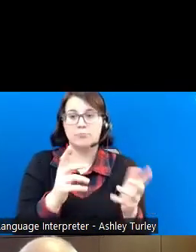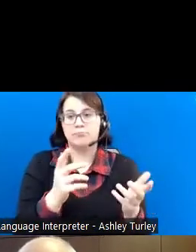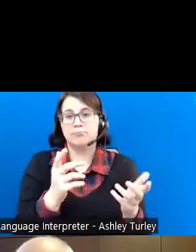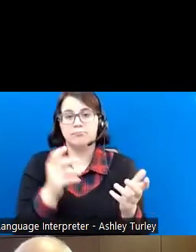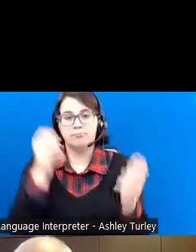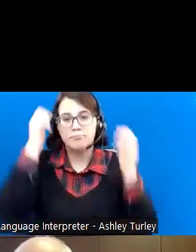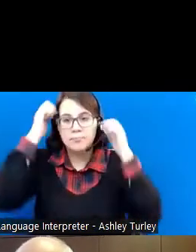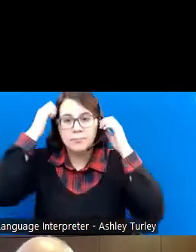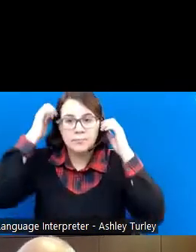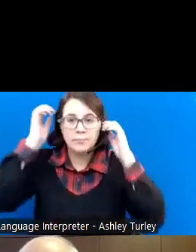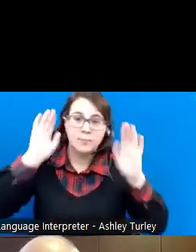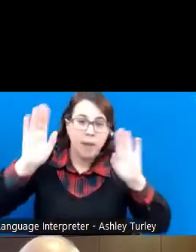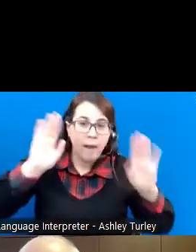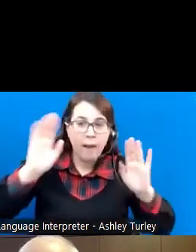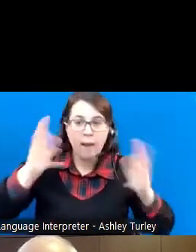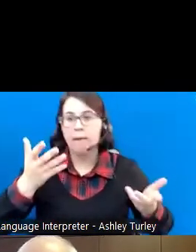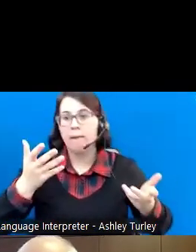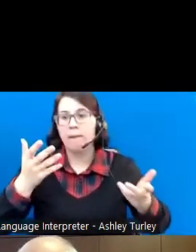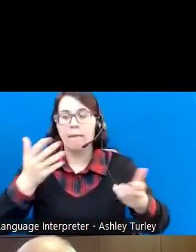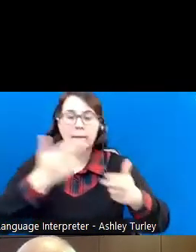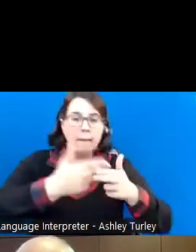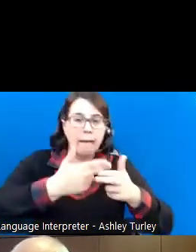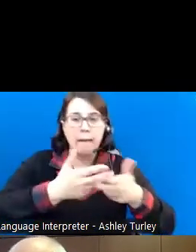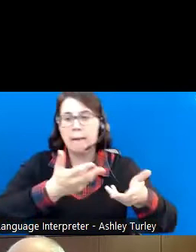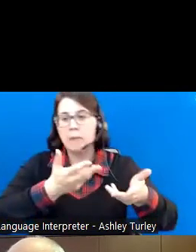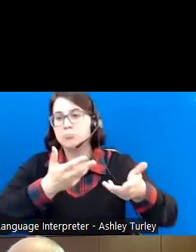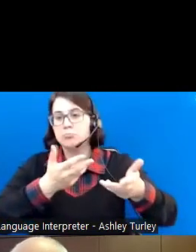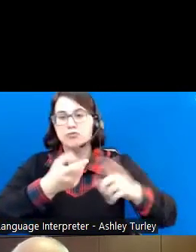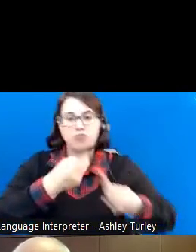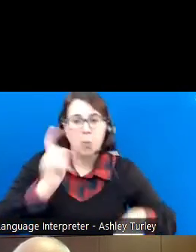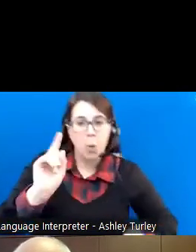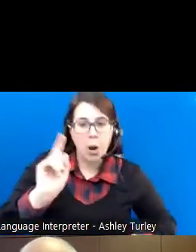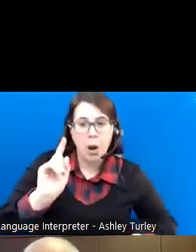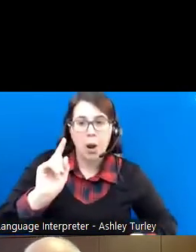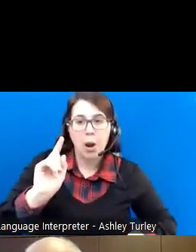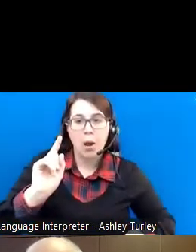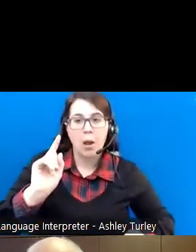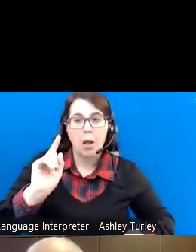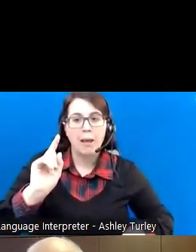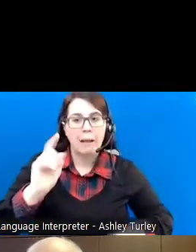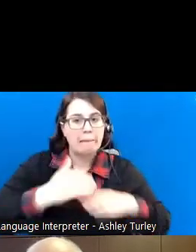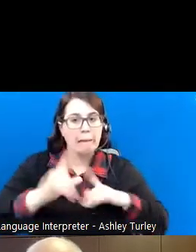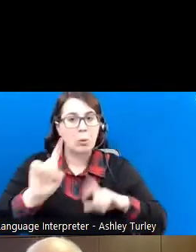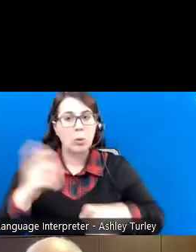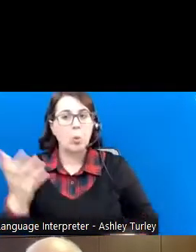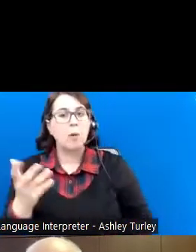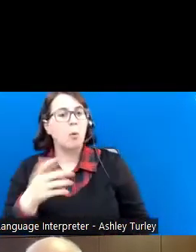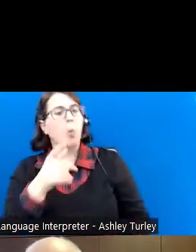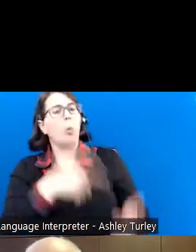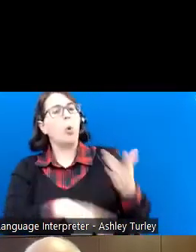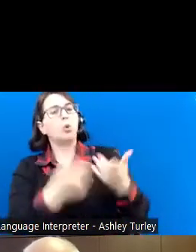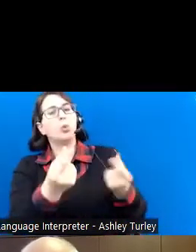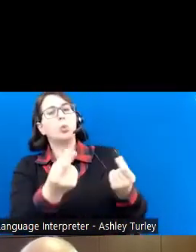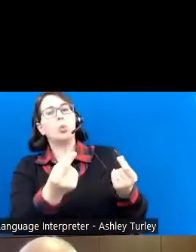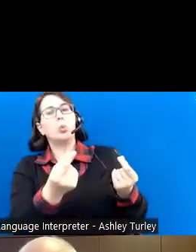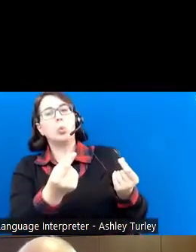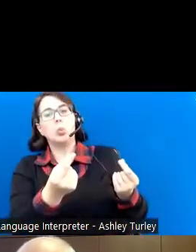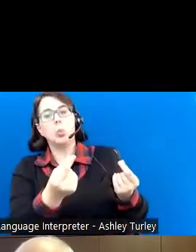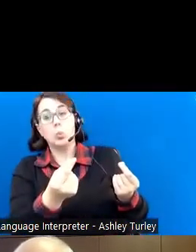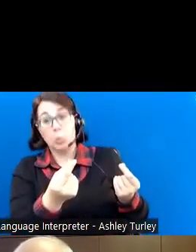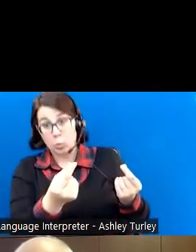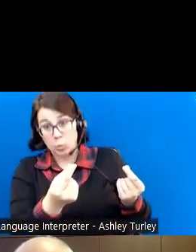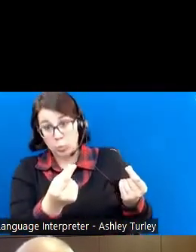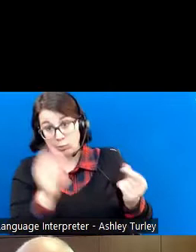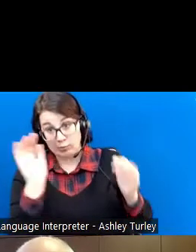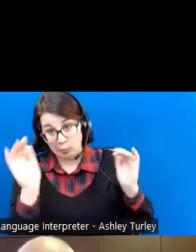you know, nice things about finding out what their names are, where they're from, and you say, well, what do you do? And people know, adults